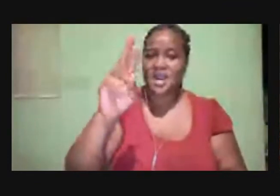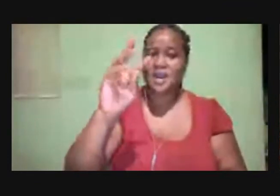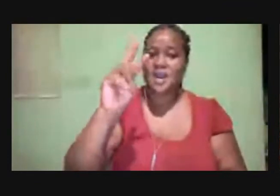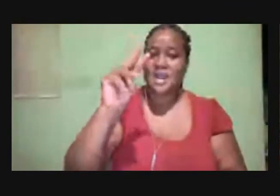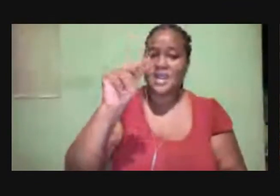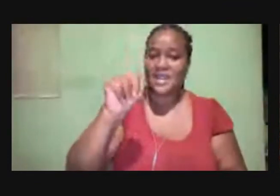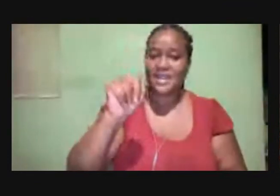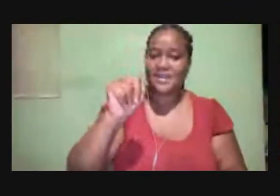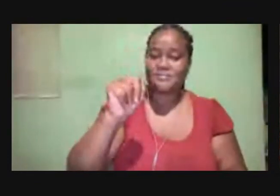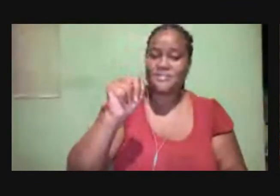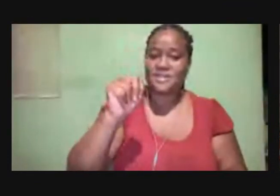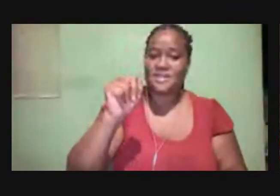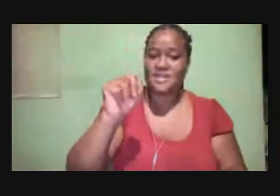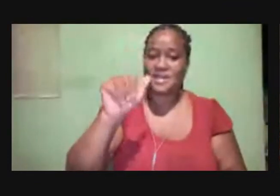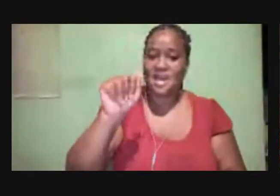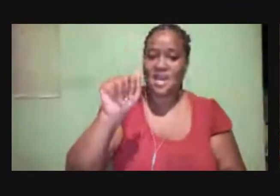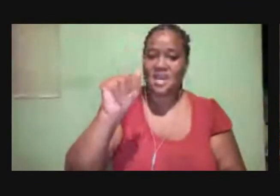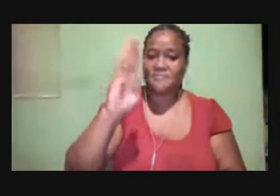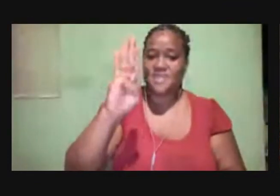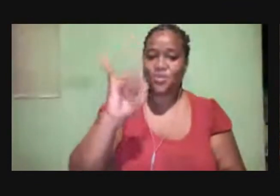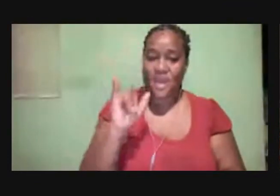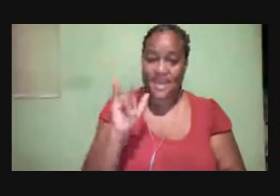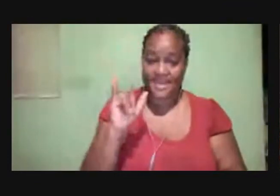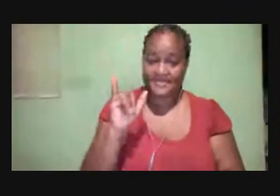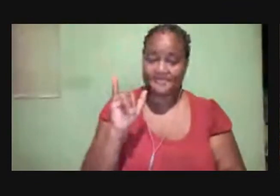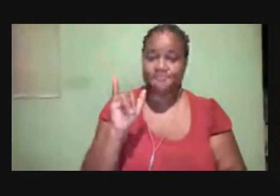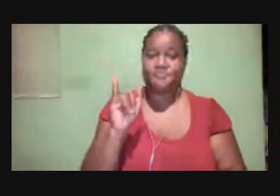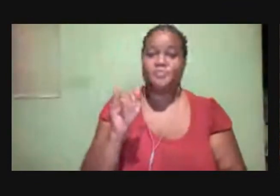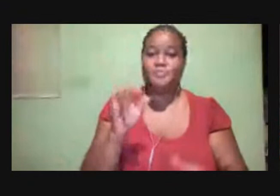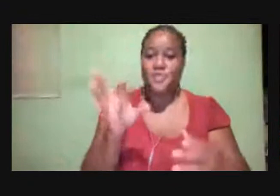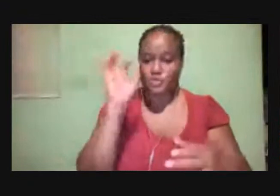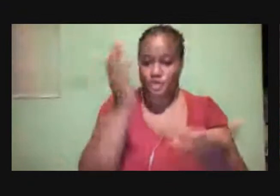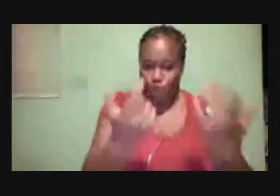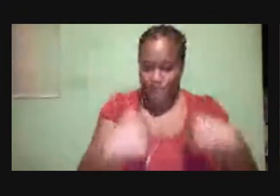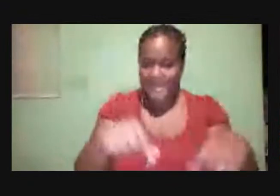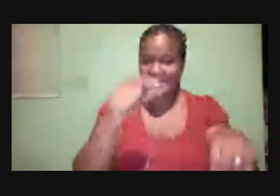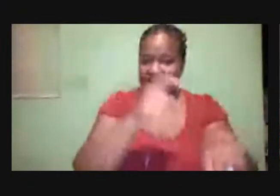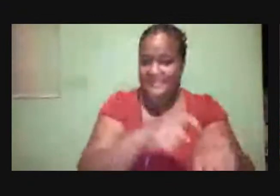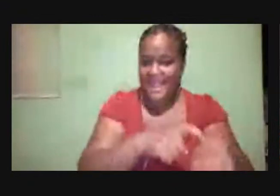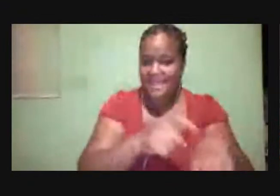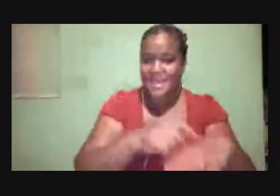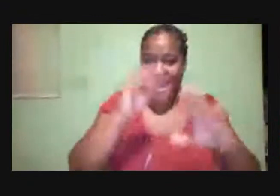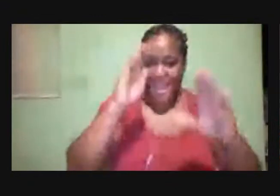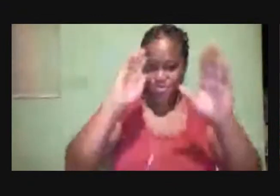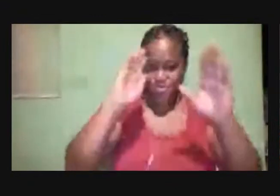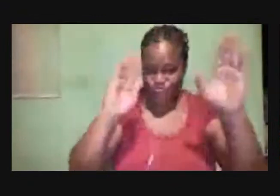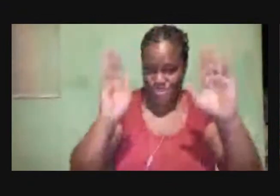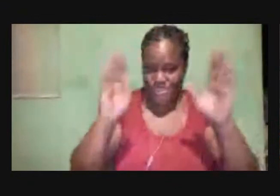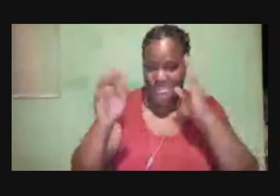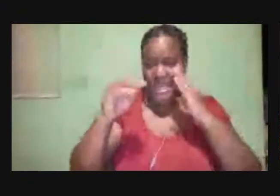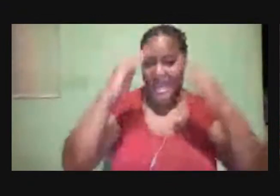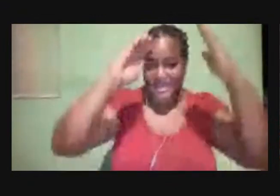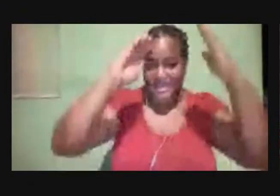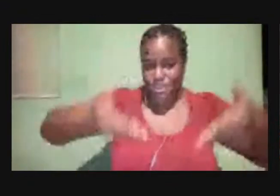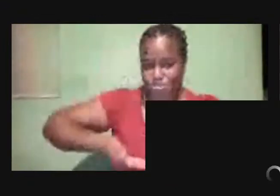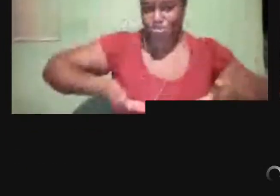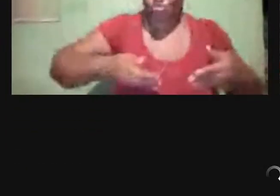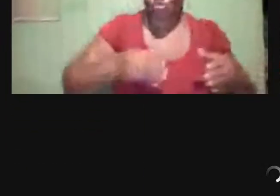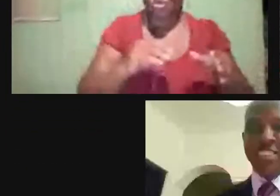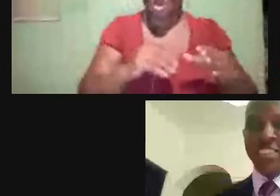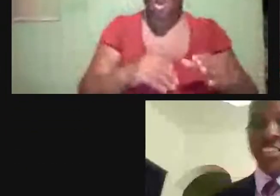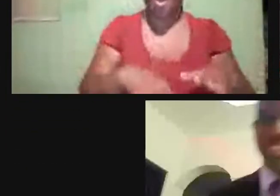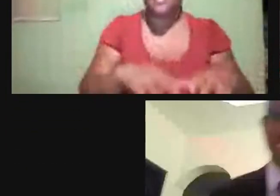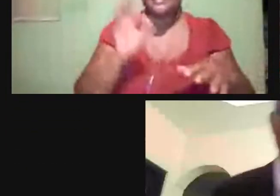Adventist Church. Pastor Barnaby will come at this time. And bring greetings and introduce our speaker. Pastor Barnaby.